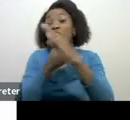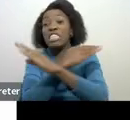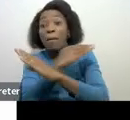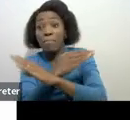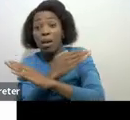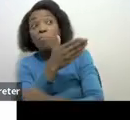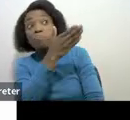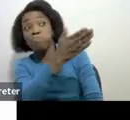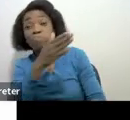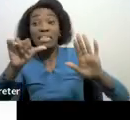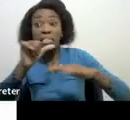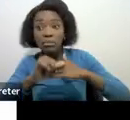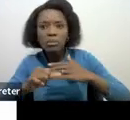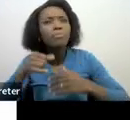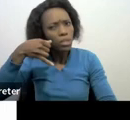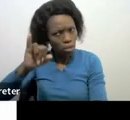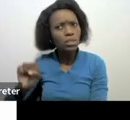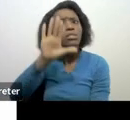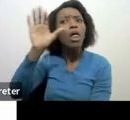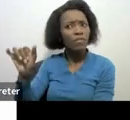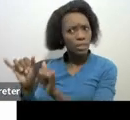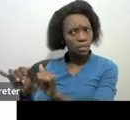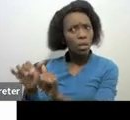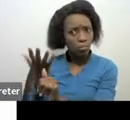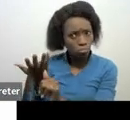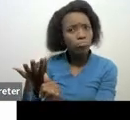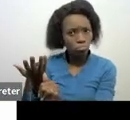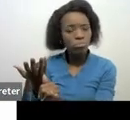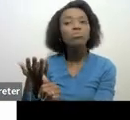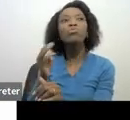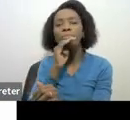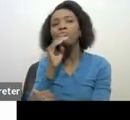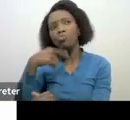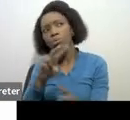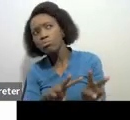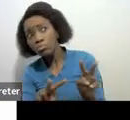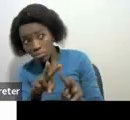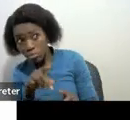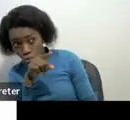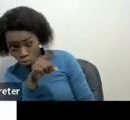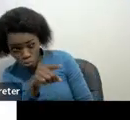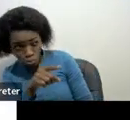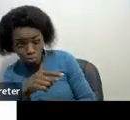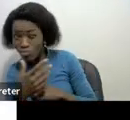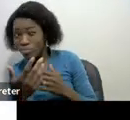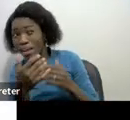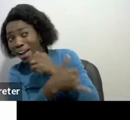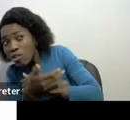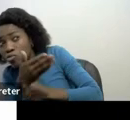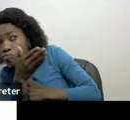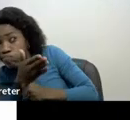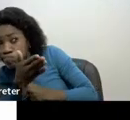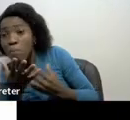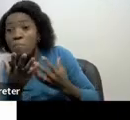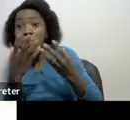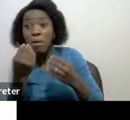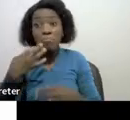months, but you are still the resident of South Africa, so we looked into that to say you to receive any foreign income from that, or maybe you